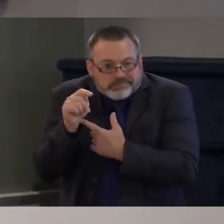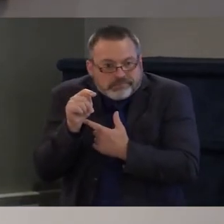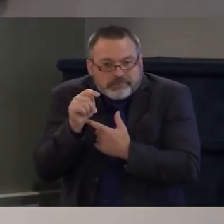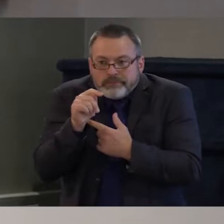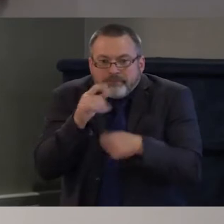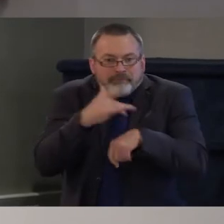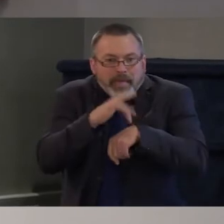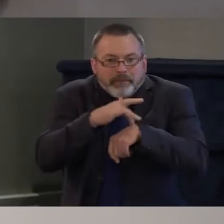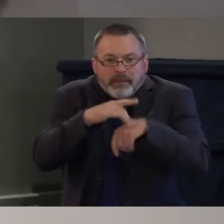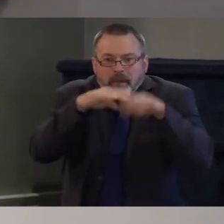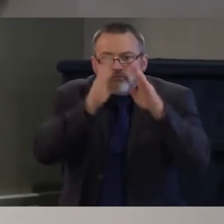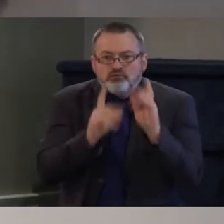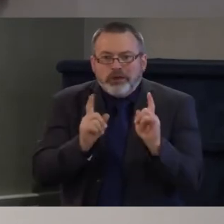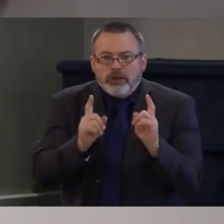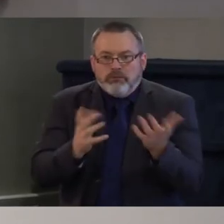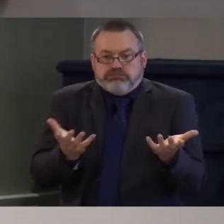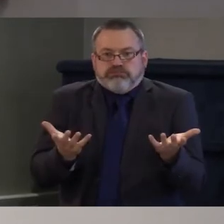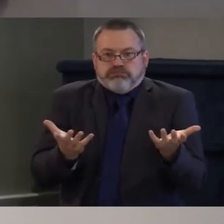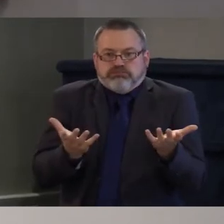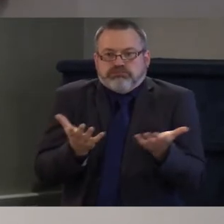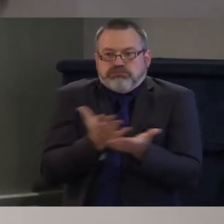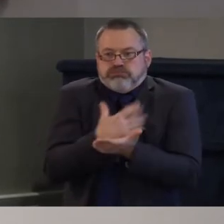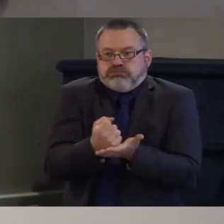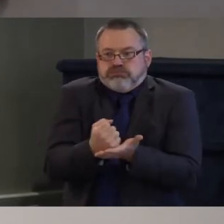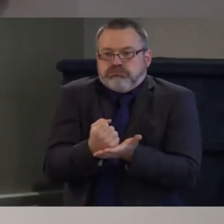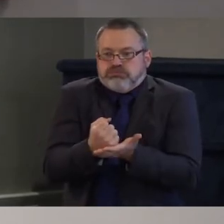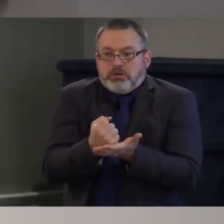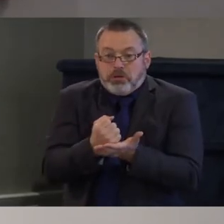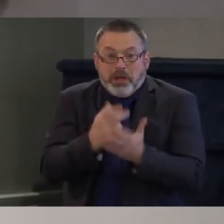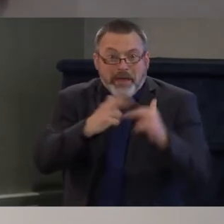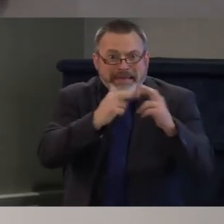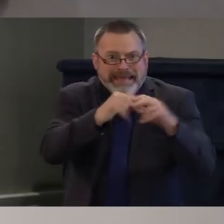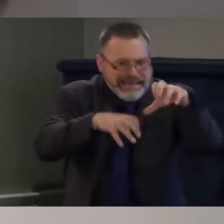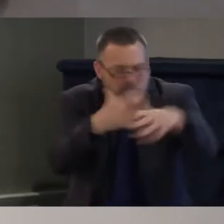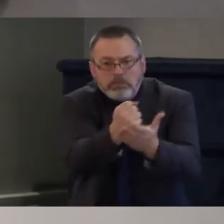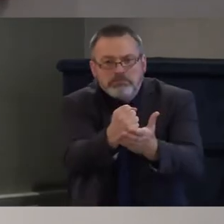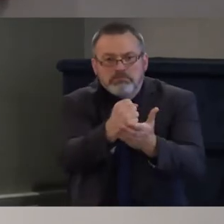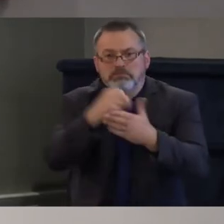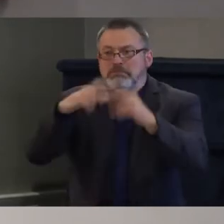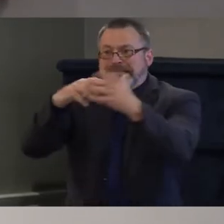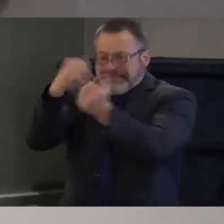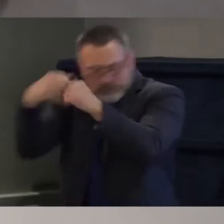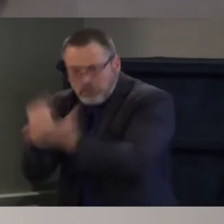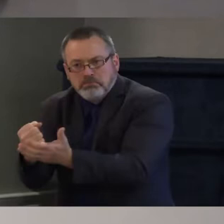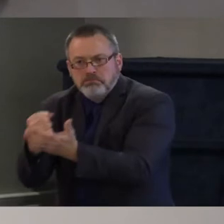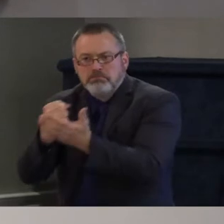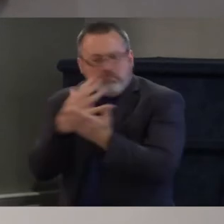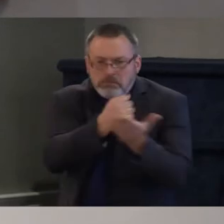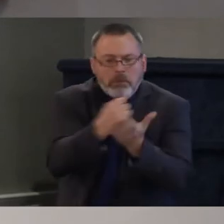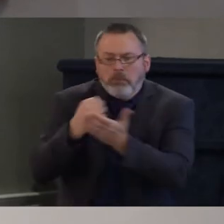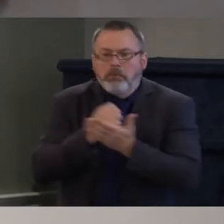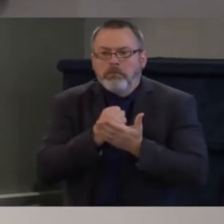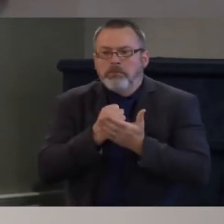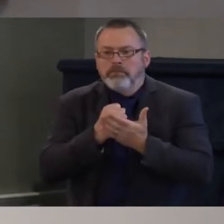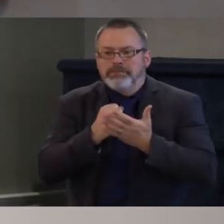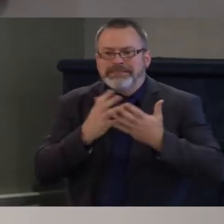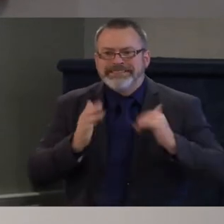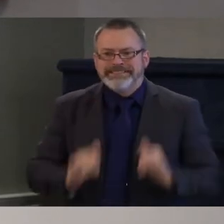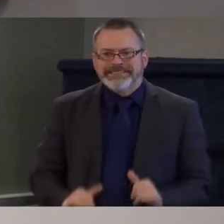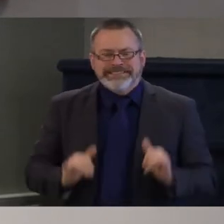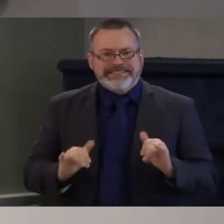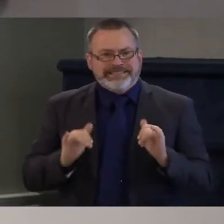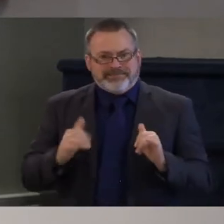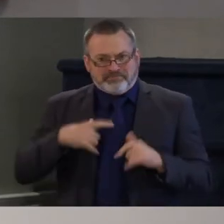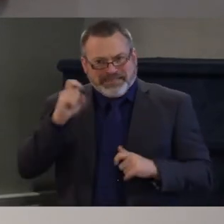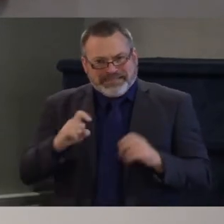development, and do we have a workforce that can do that? And